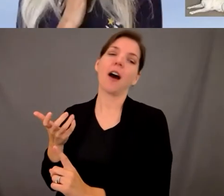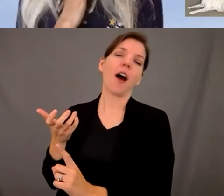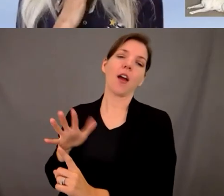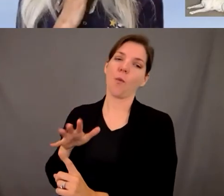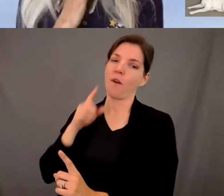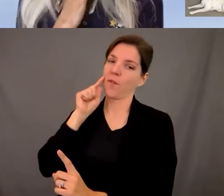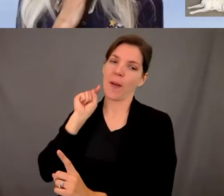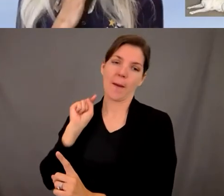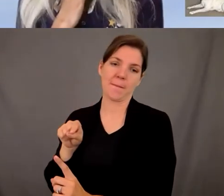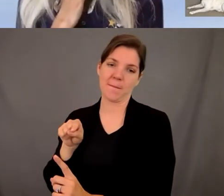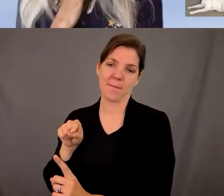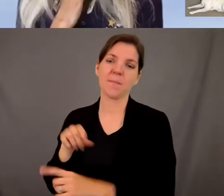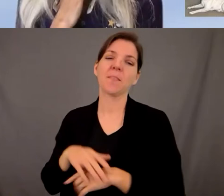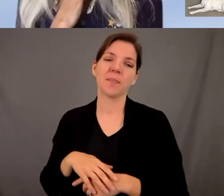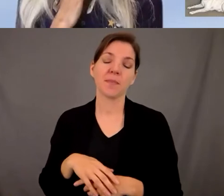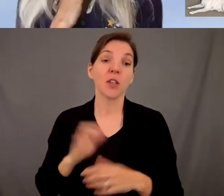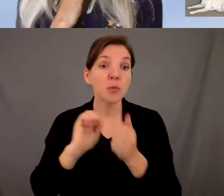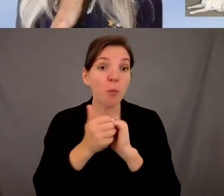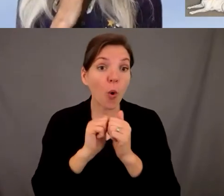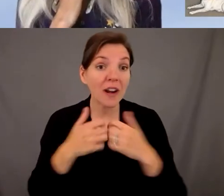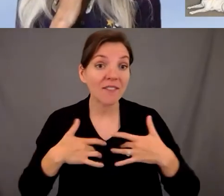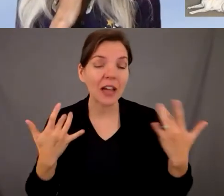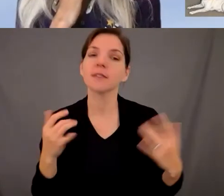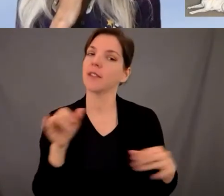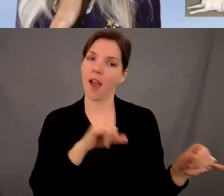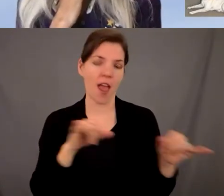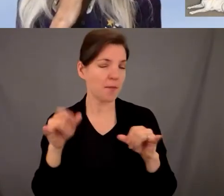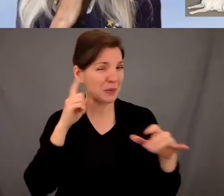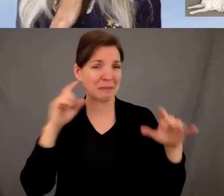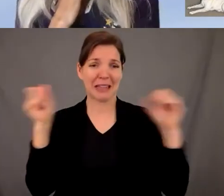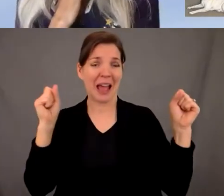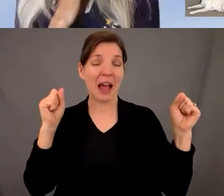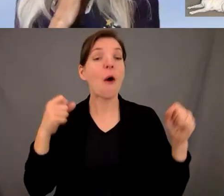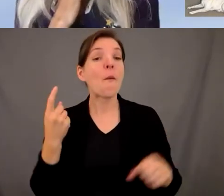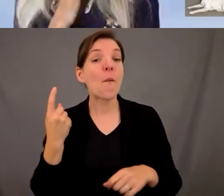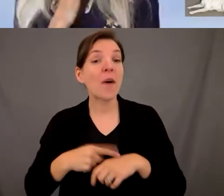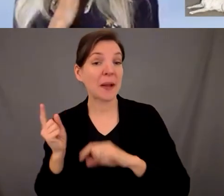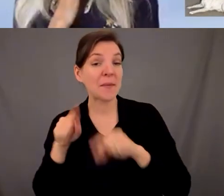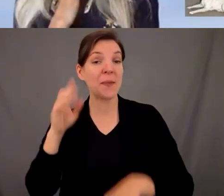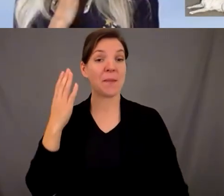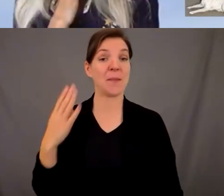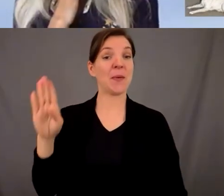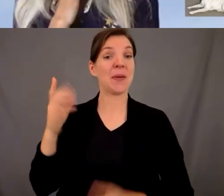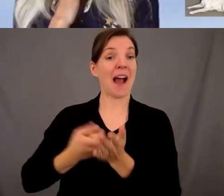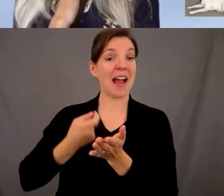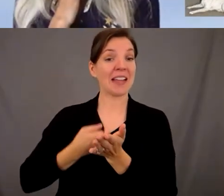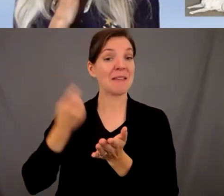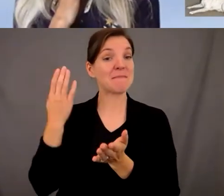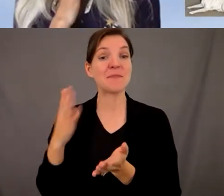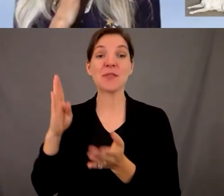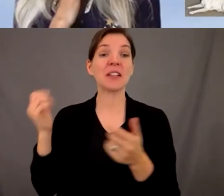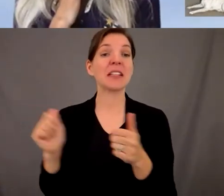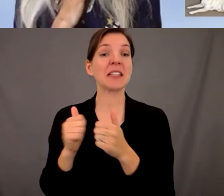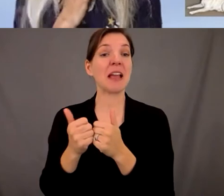and that i'd say that for most sporting events too i've been i've taken him to a blues game um and that was fine but like if i'm